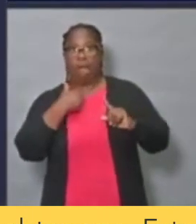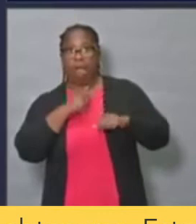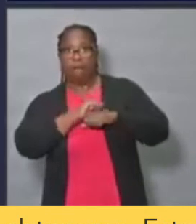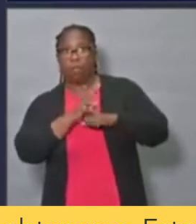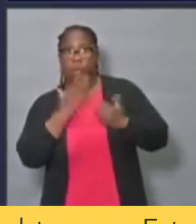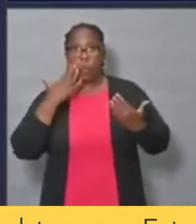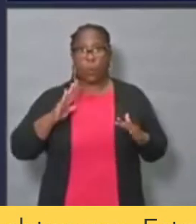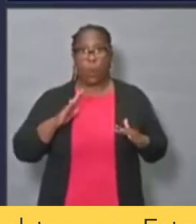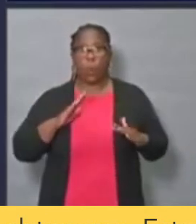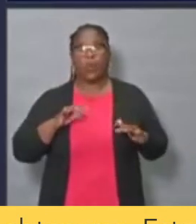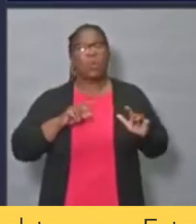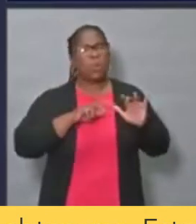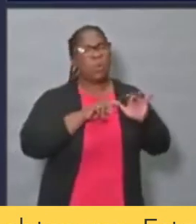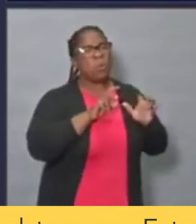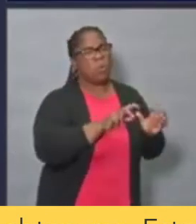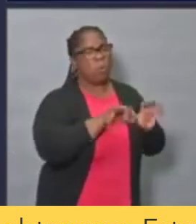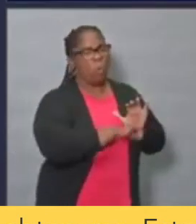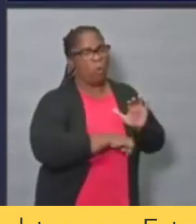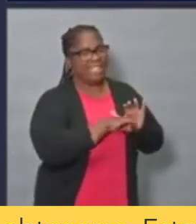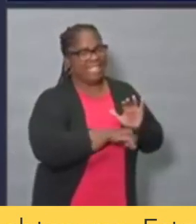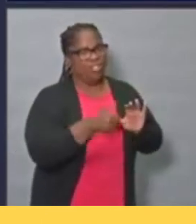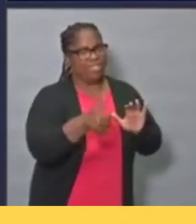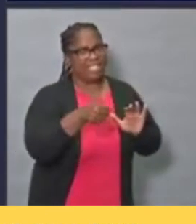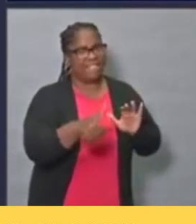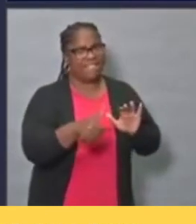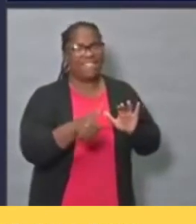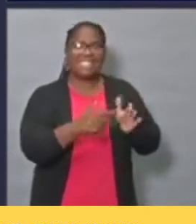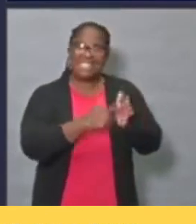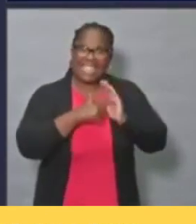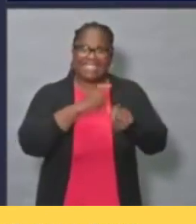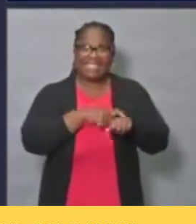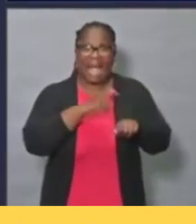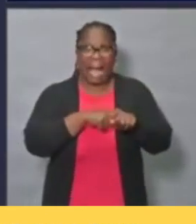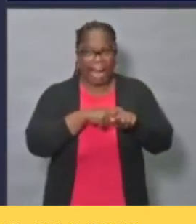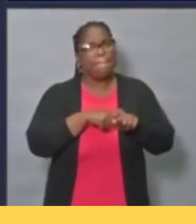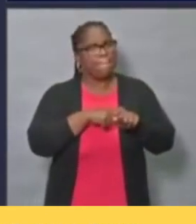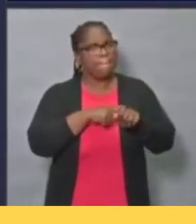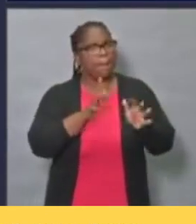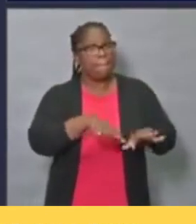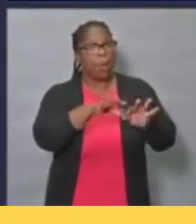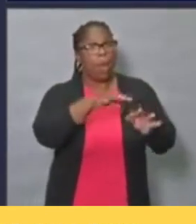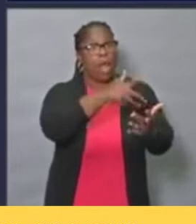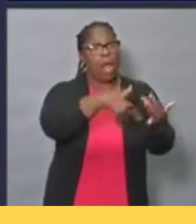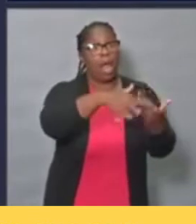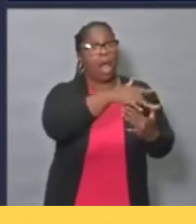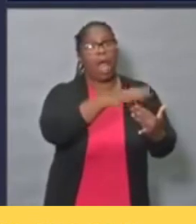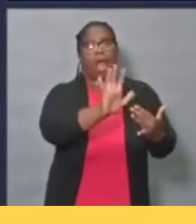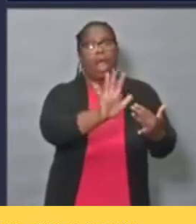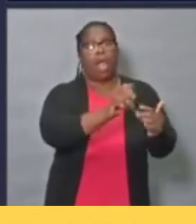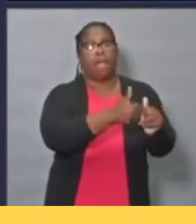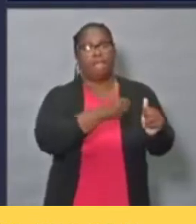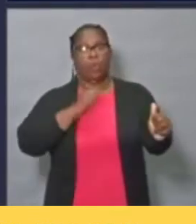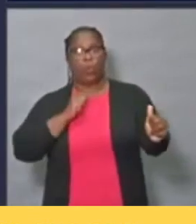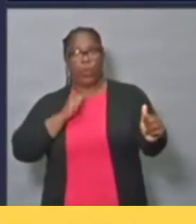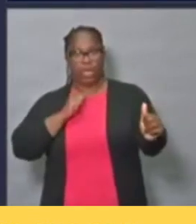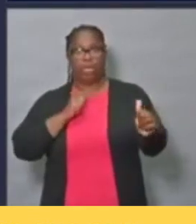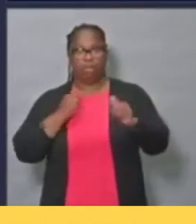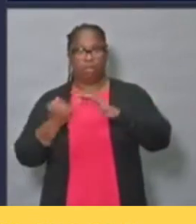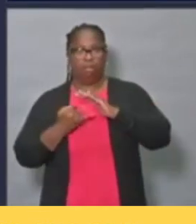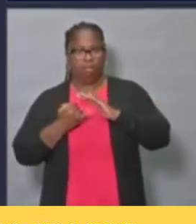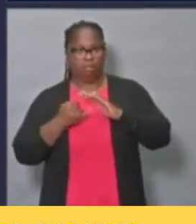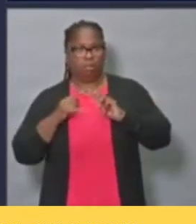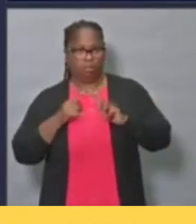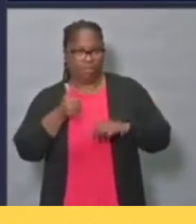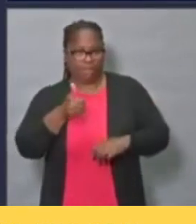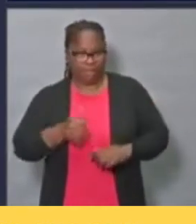Because it takes some time for people to get their results, this is especially important. I do want to know that our, I do